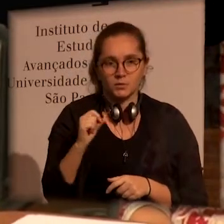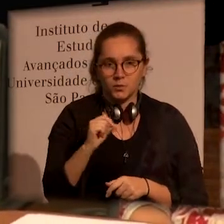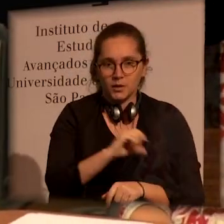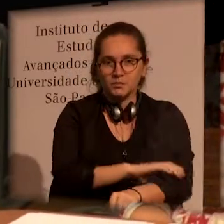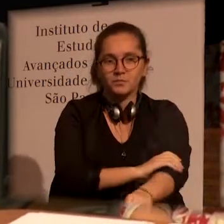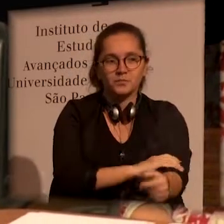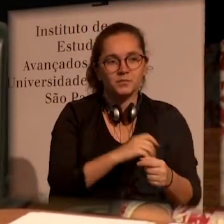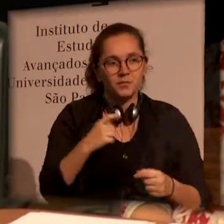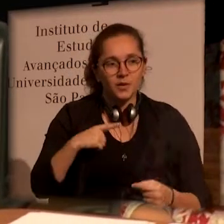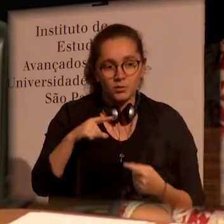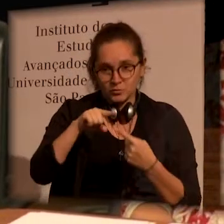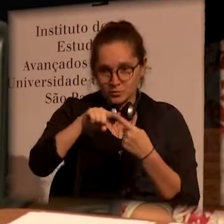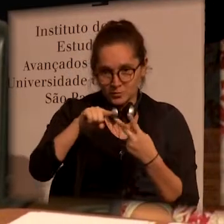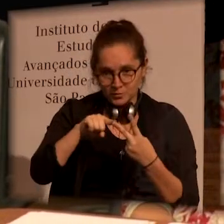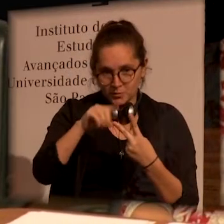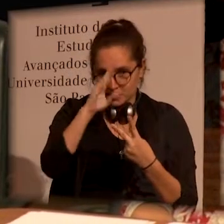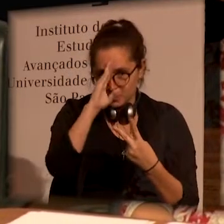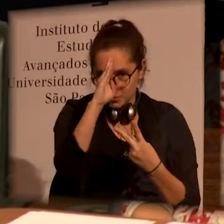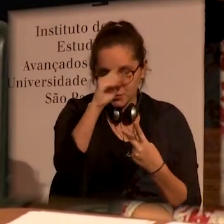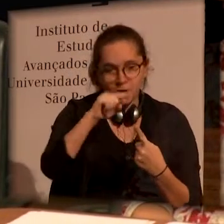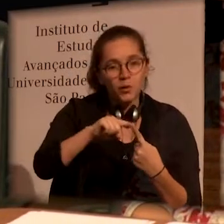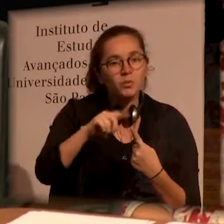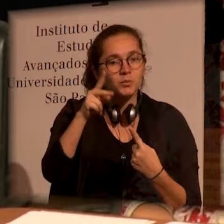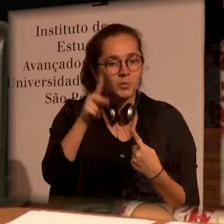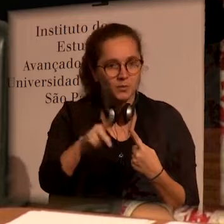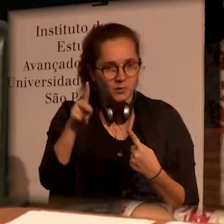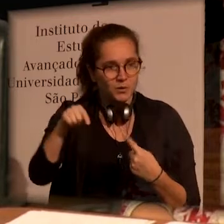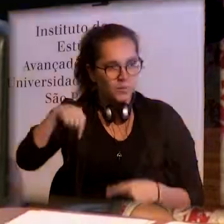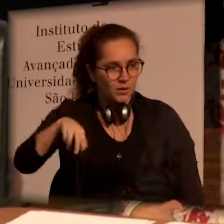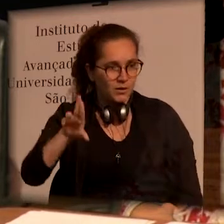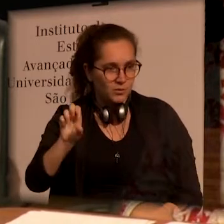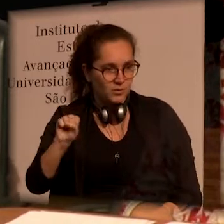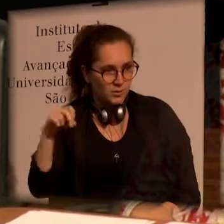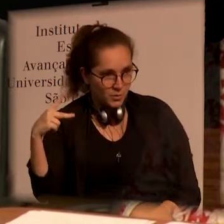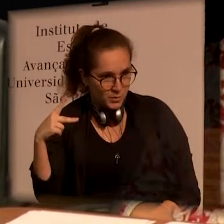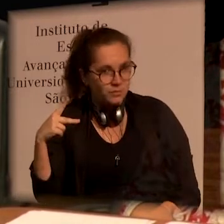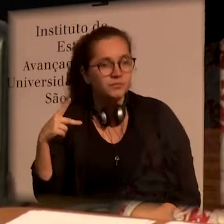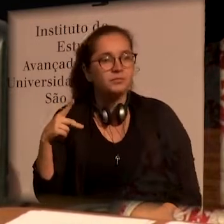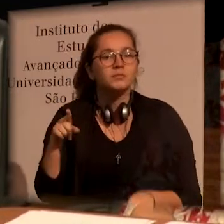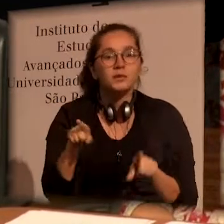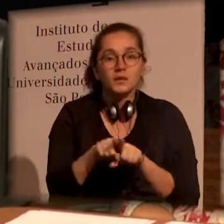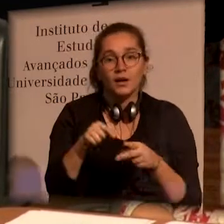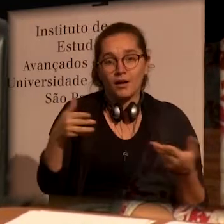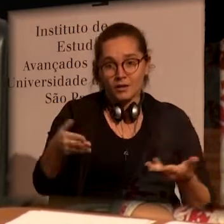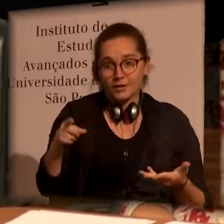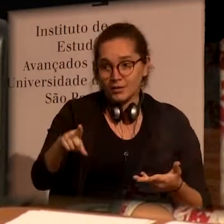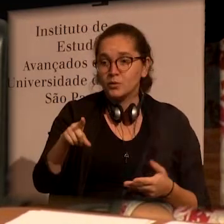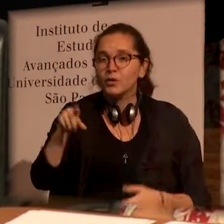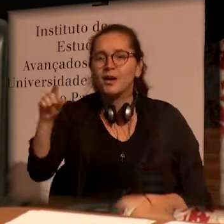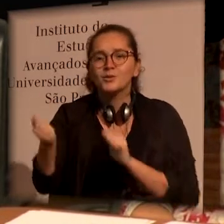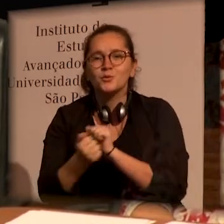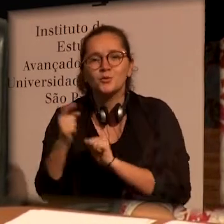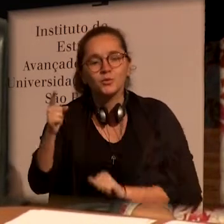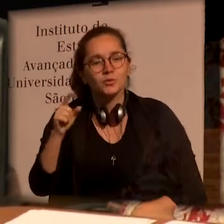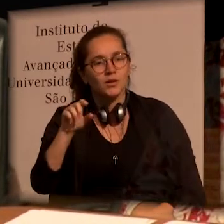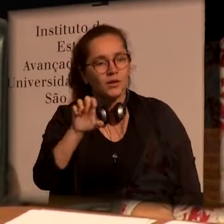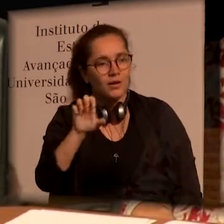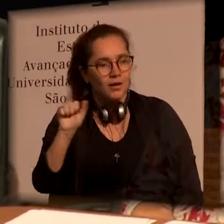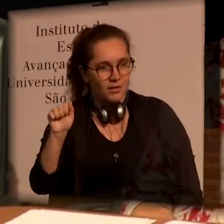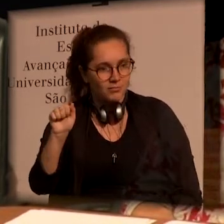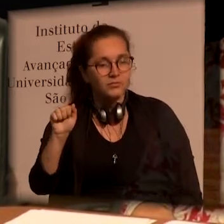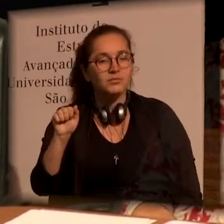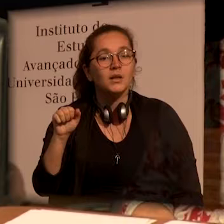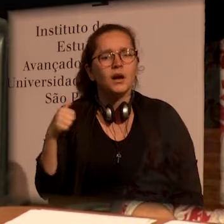As I have a double occupation, like the professor of the School of Medicine and